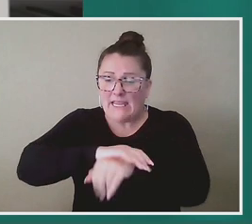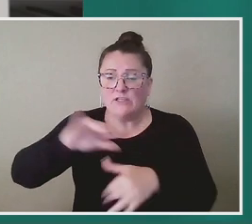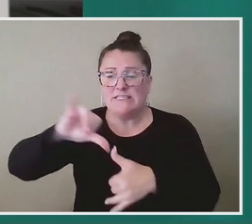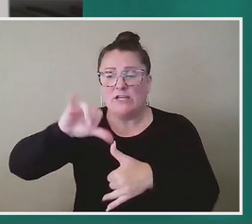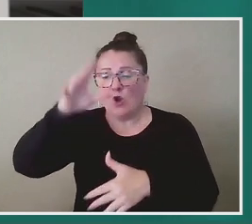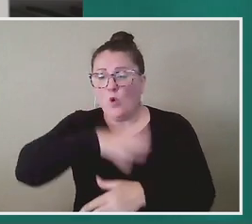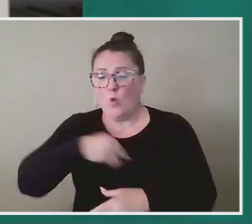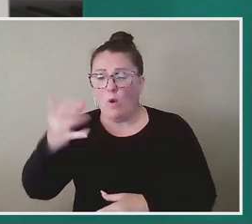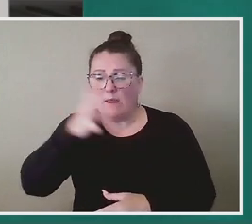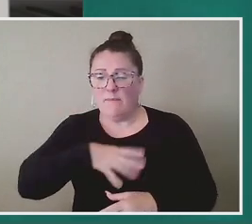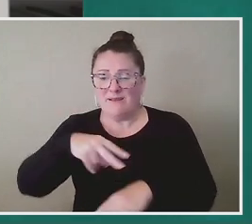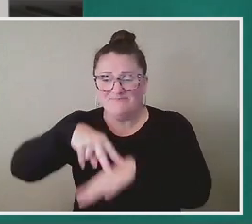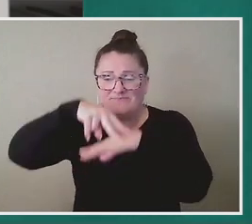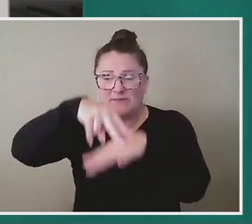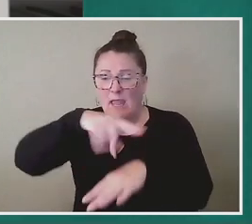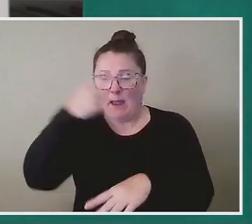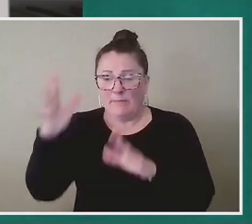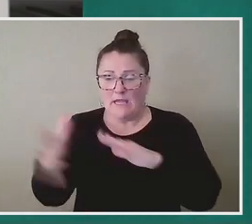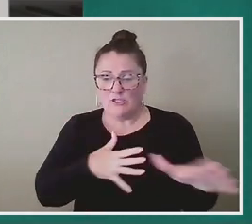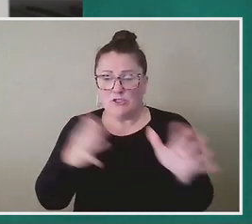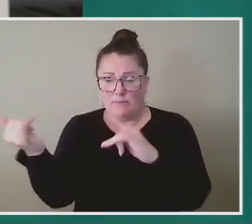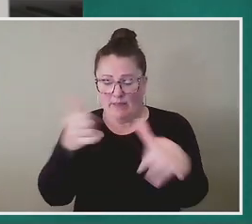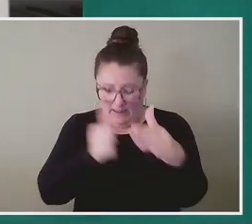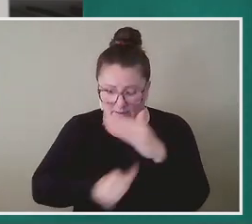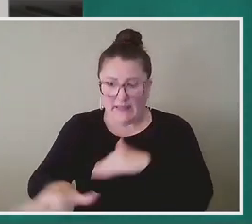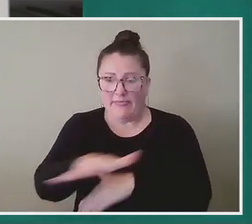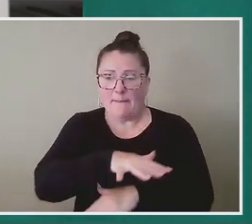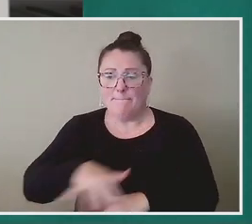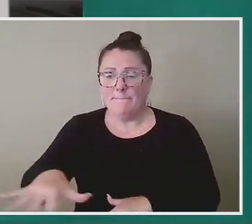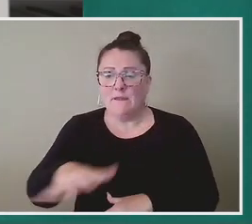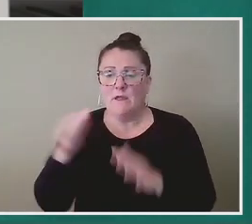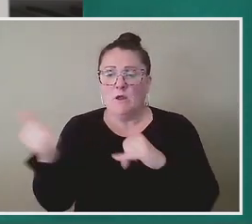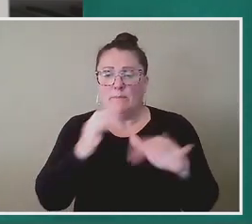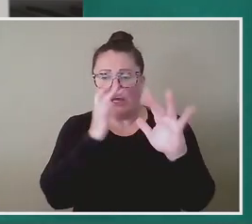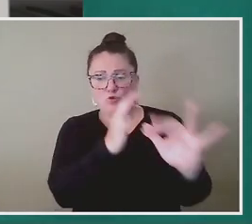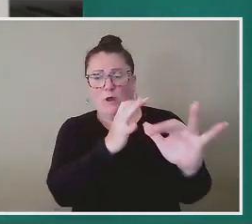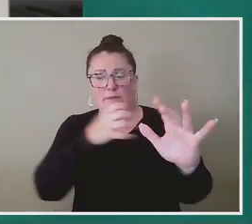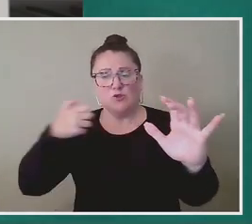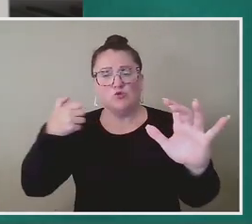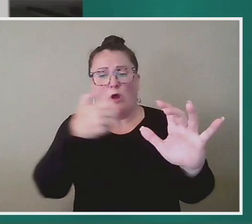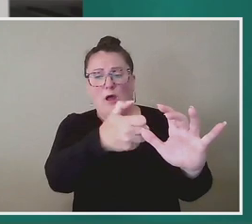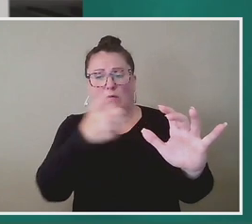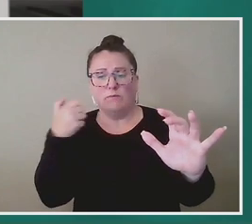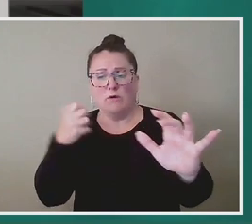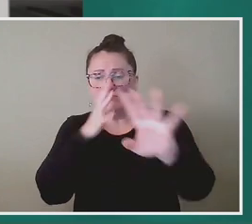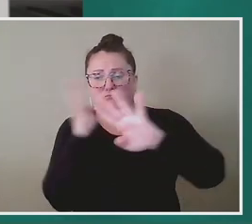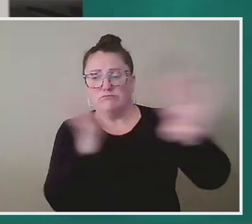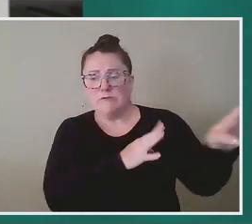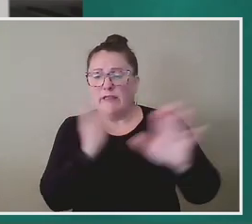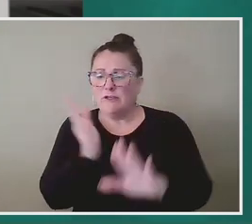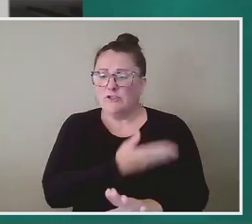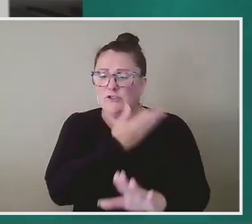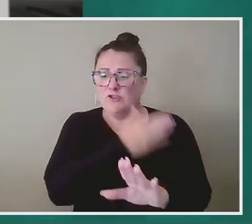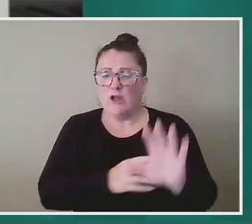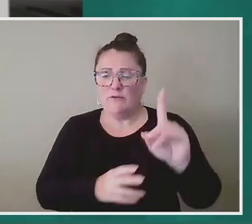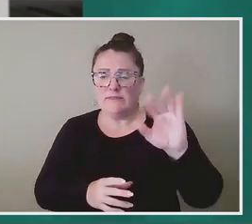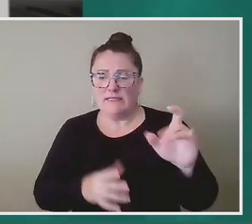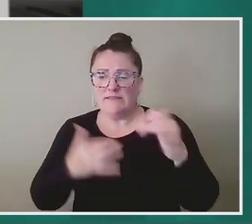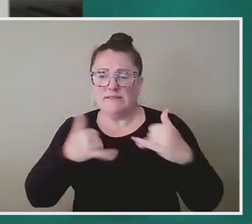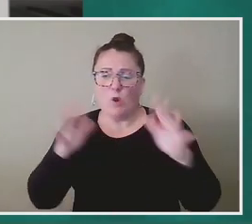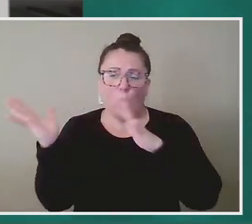on pedestals and black children playing beneath them, where we played trumpets and trombones to drown out the Dixie song that still whistled in the wind.